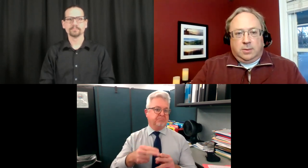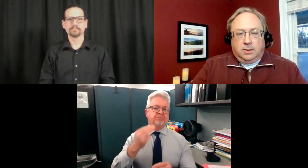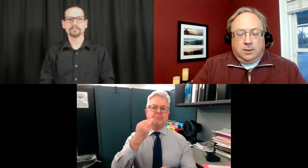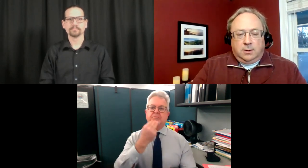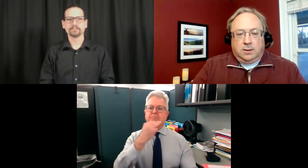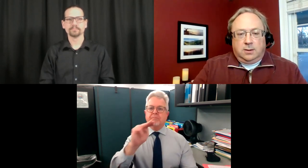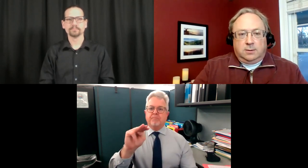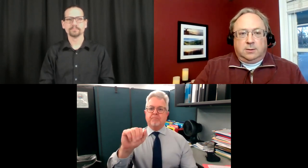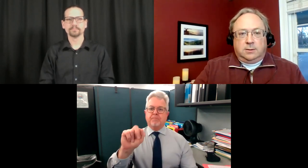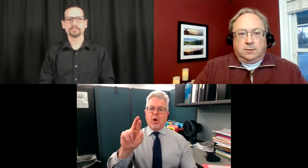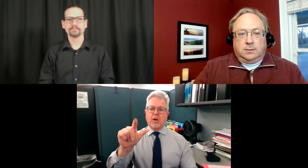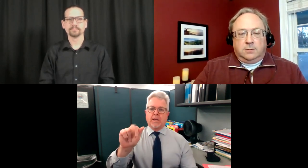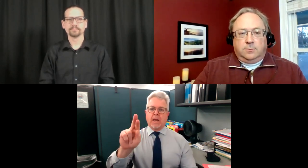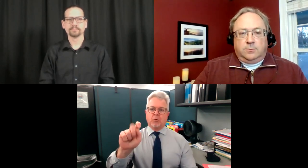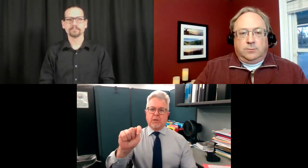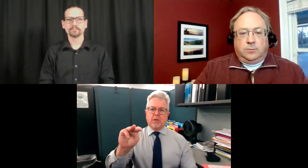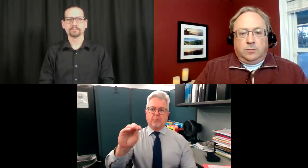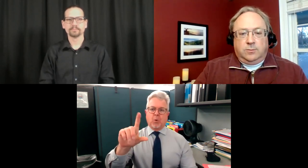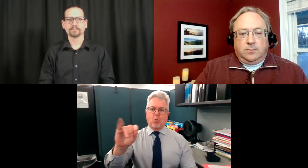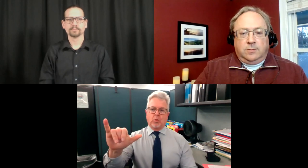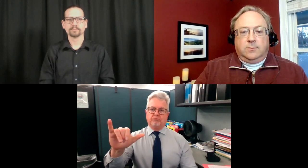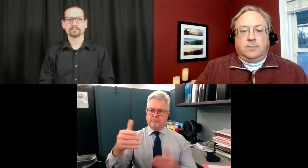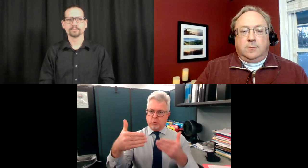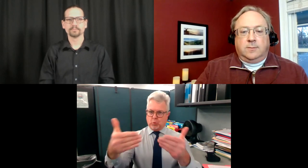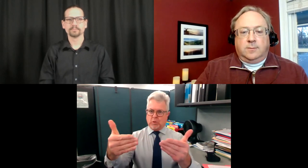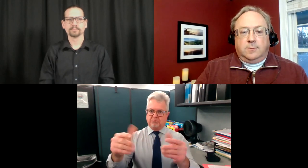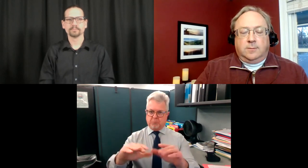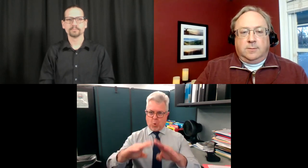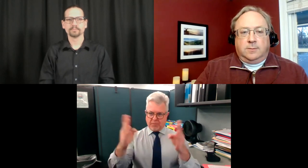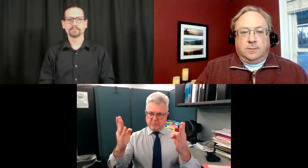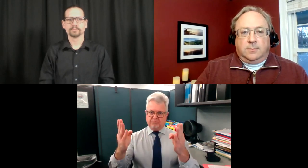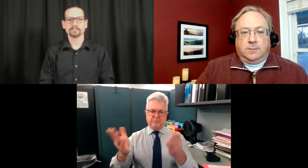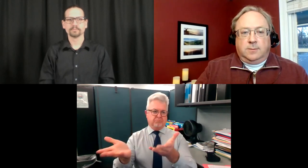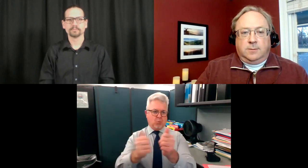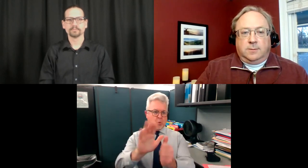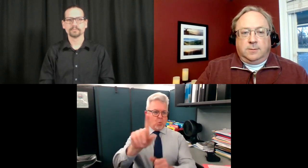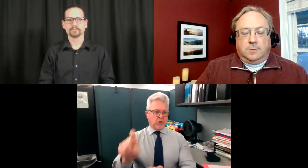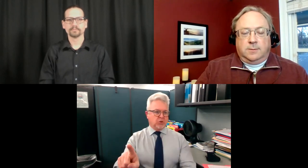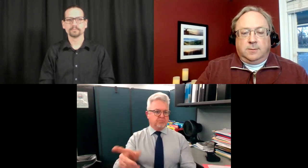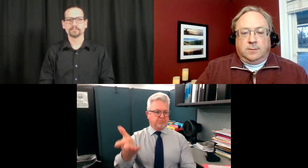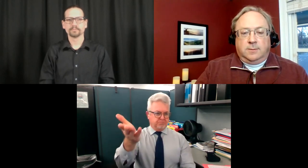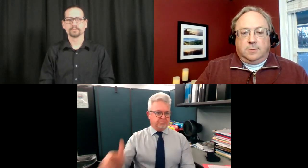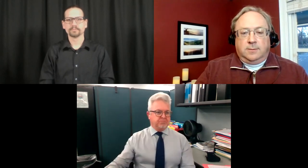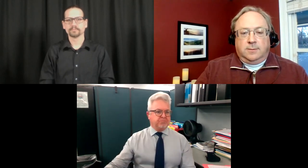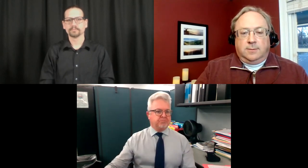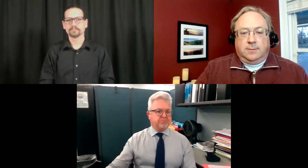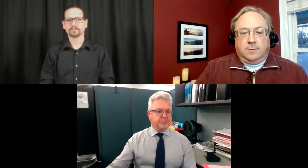There is another question here from Margaret Molloy. Margaret, if you want to open your video and ask your question,